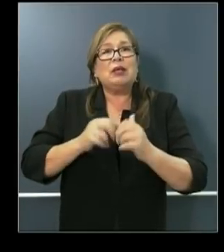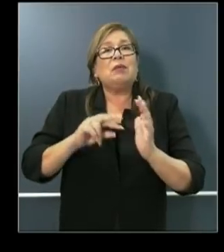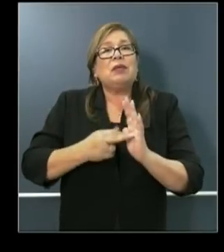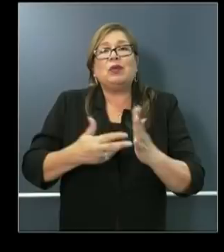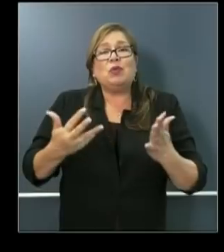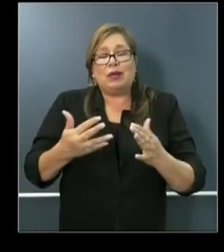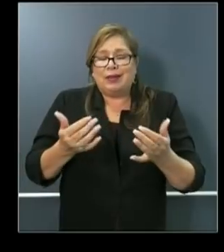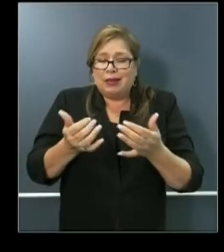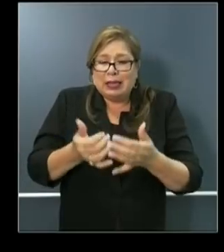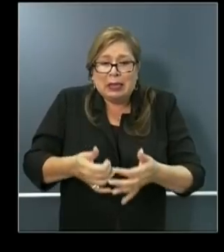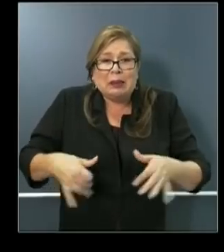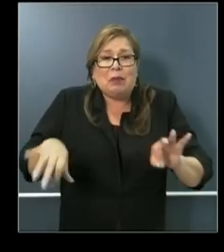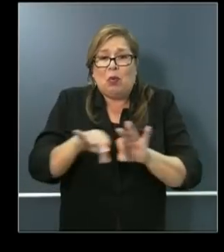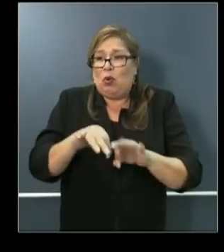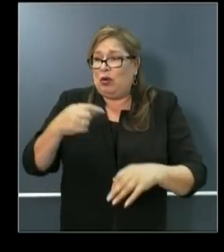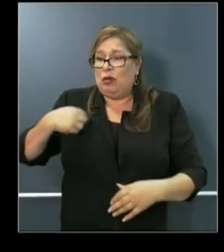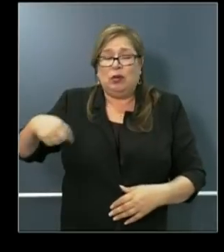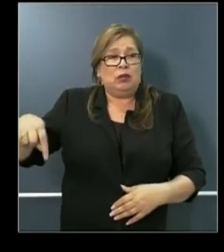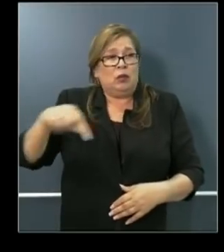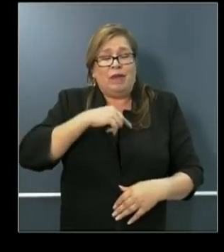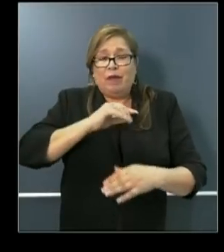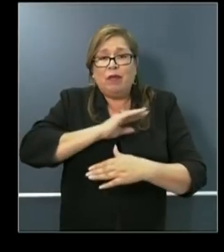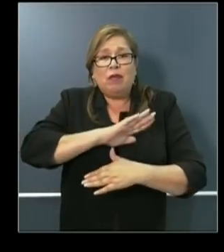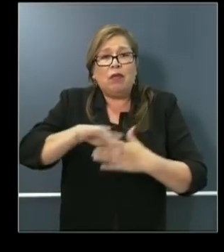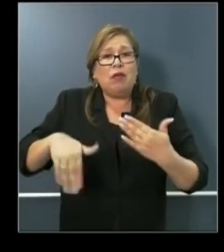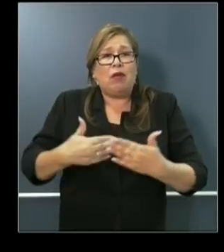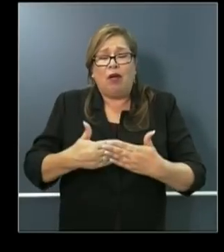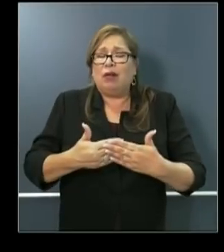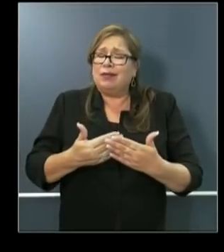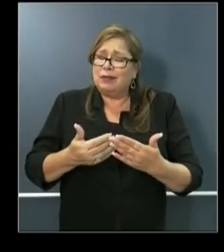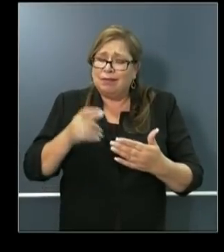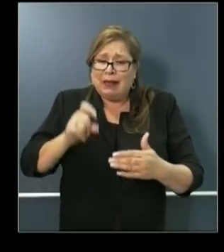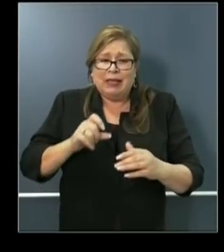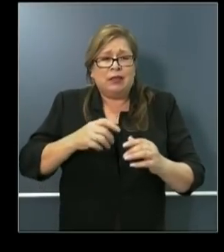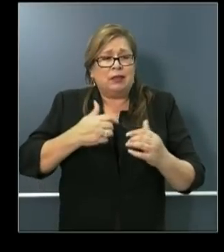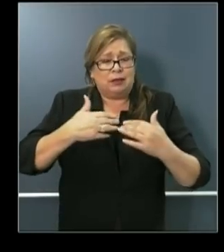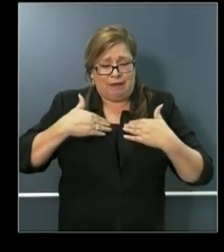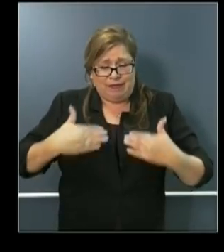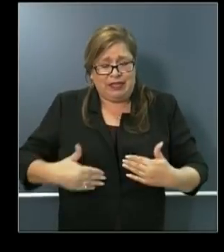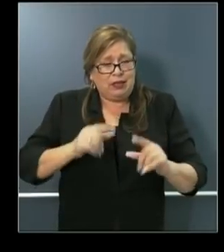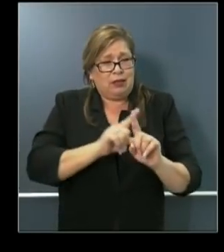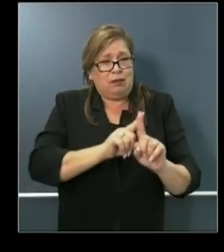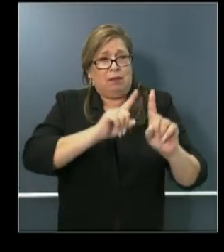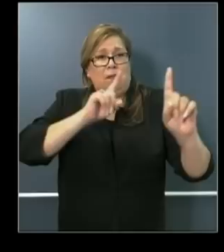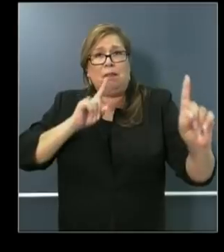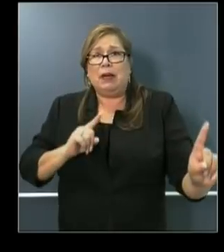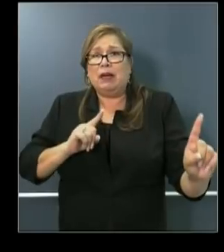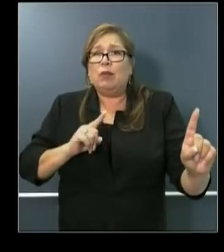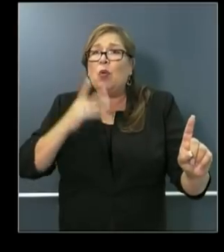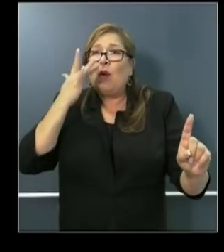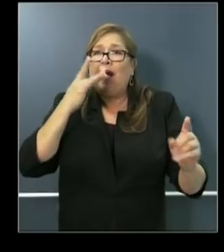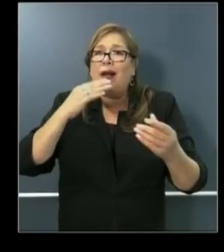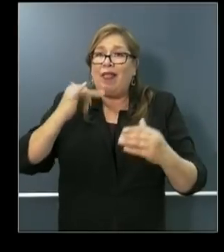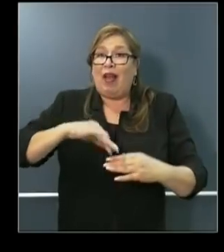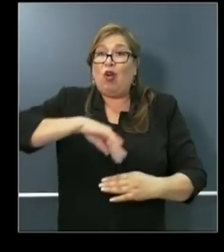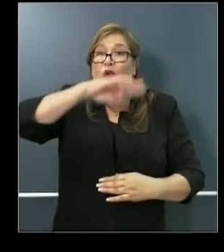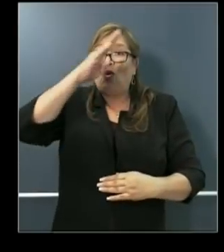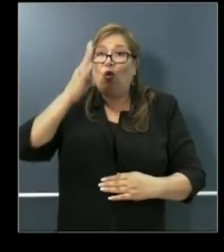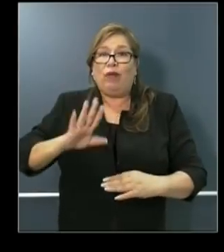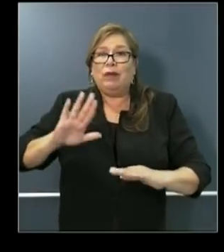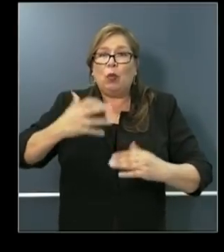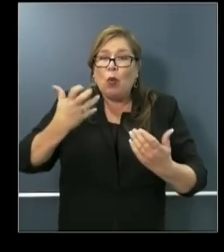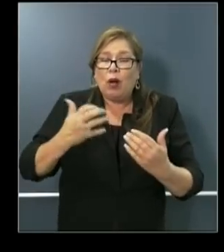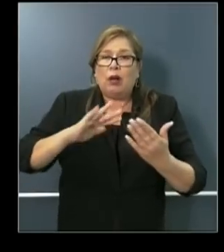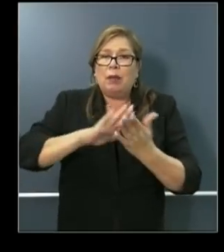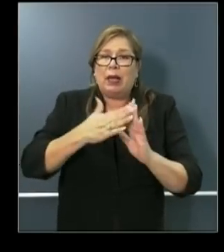to put forward maximum social distancing so that we can flatten the curve. And for those reasons, it is so